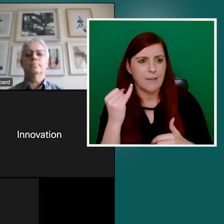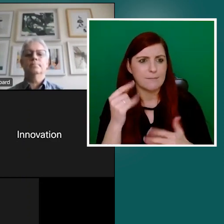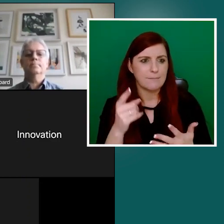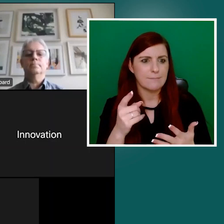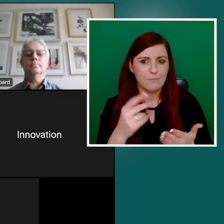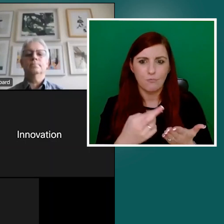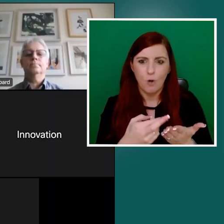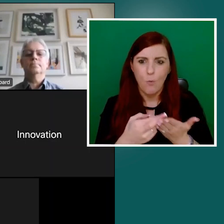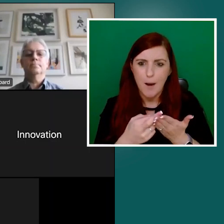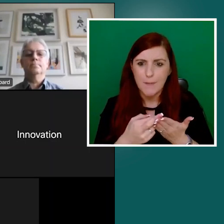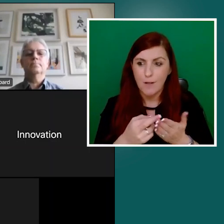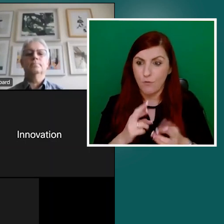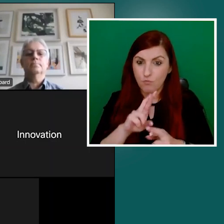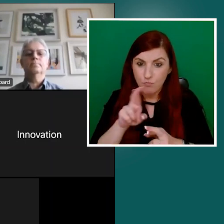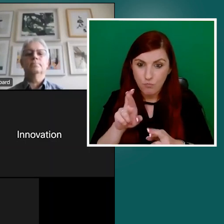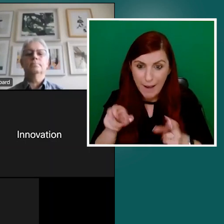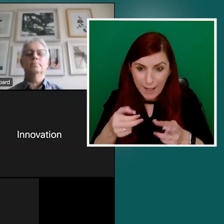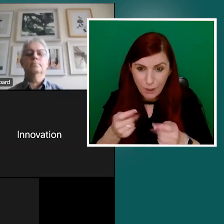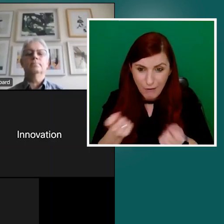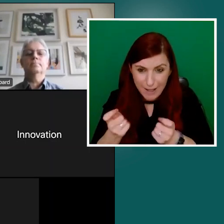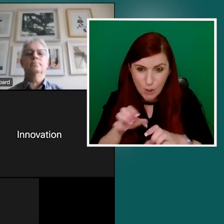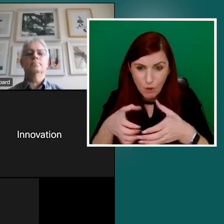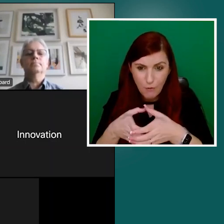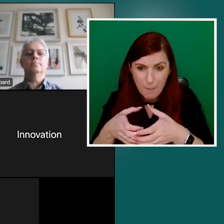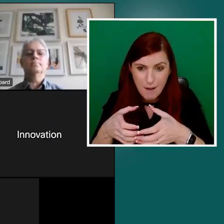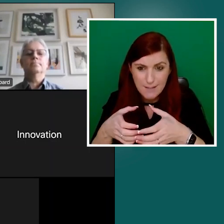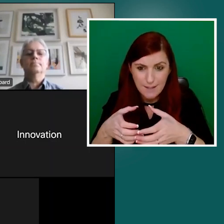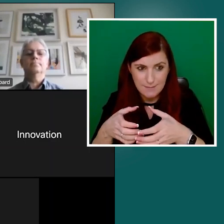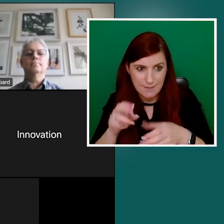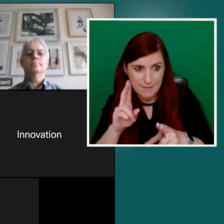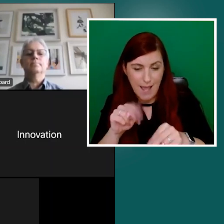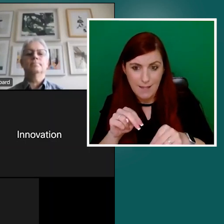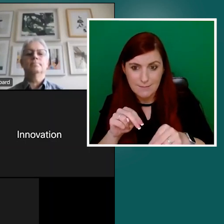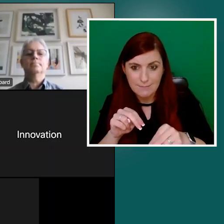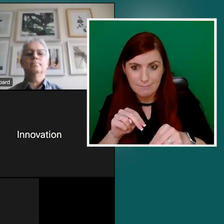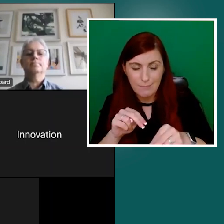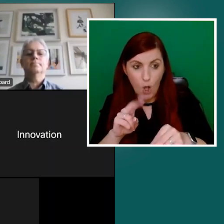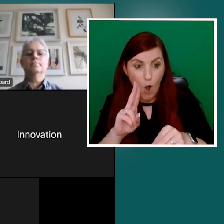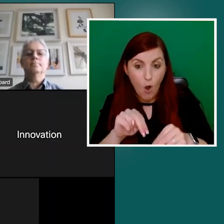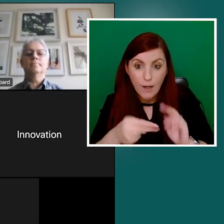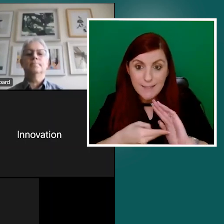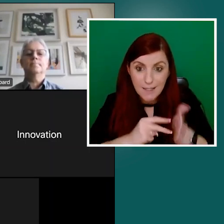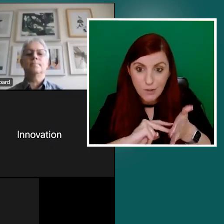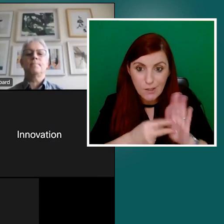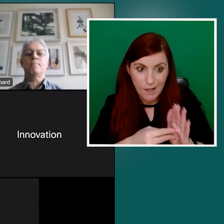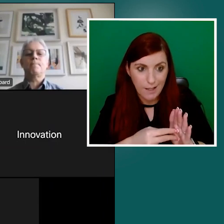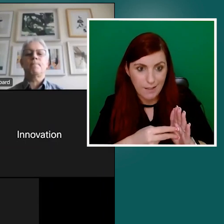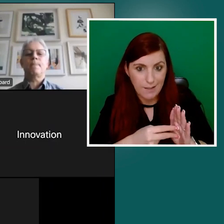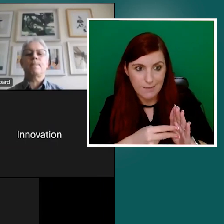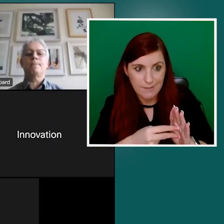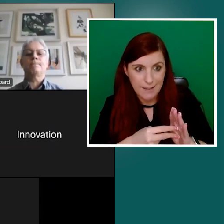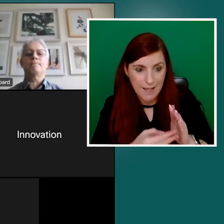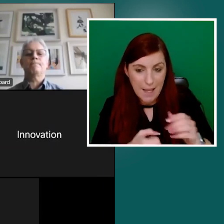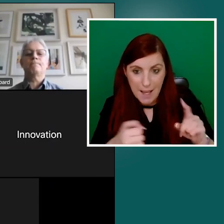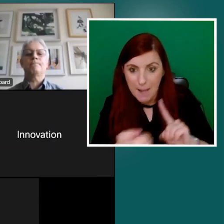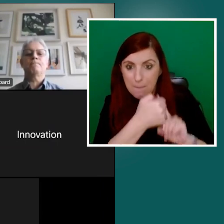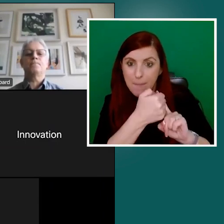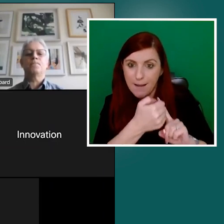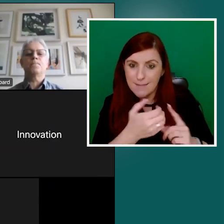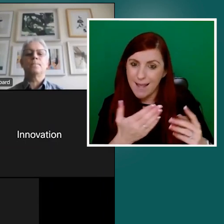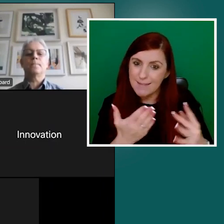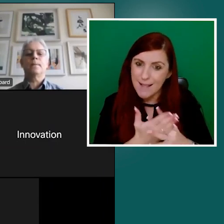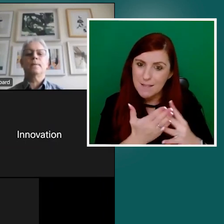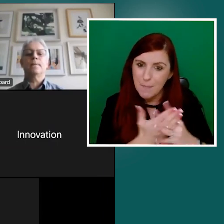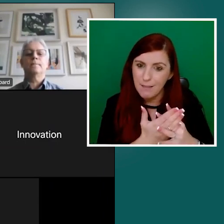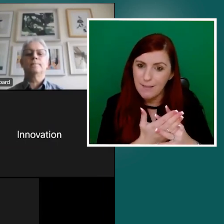could unintentionally undermine the accessibility aspects of parts of, in this case,